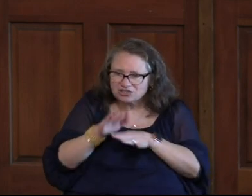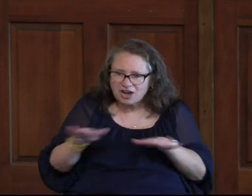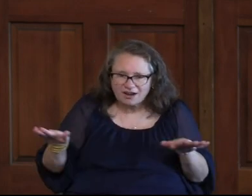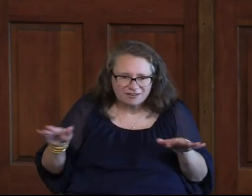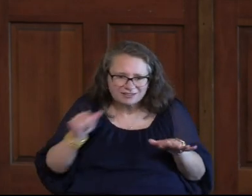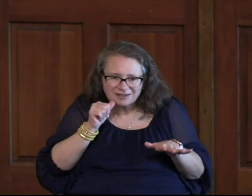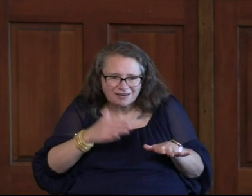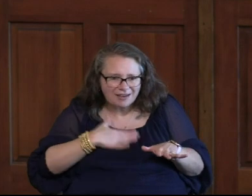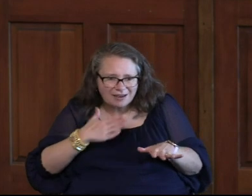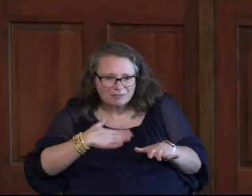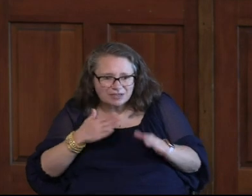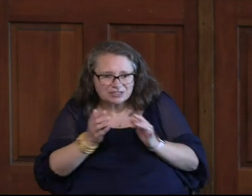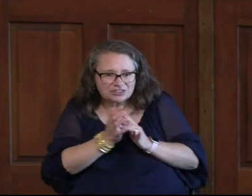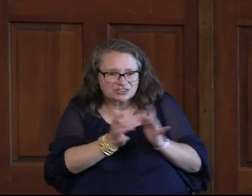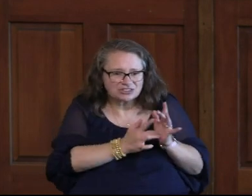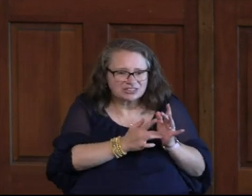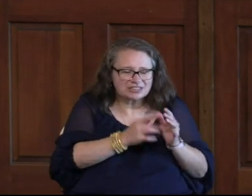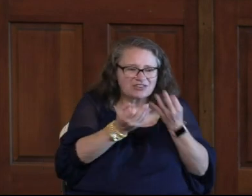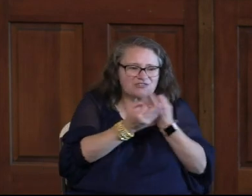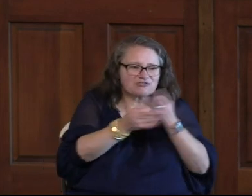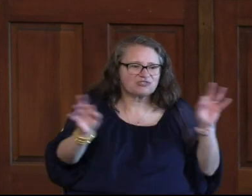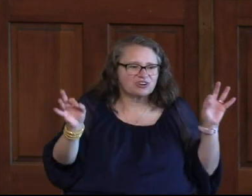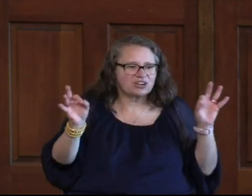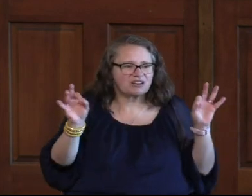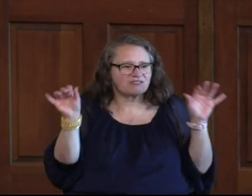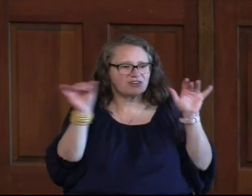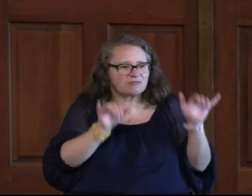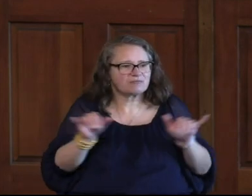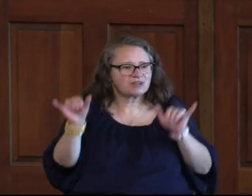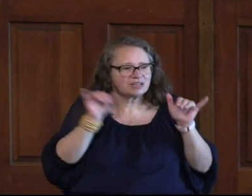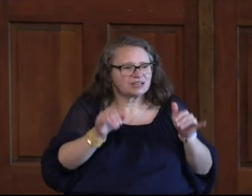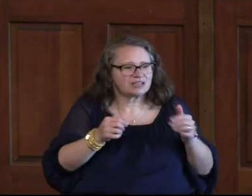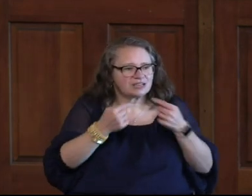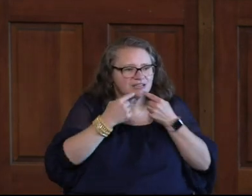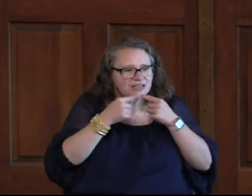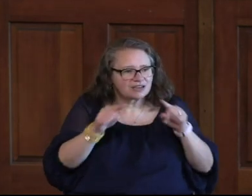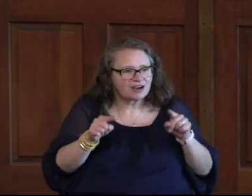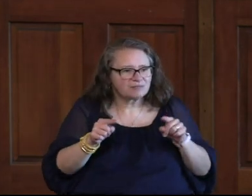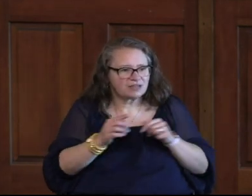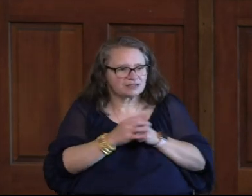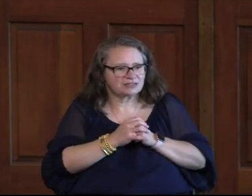If Jesus Is Glorious You Can Be Free From Likes And Comments